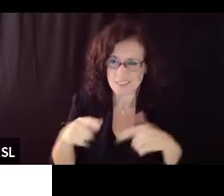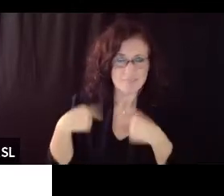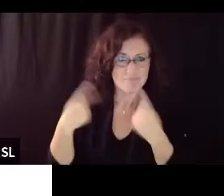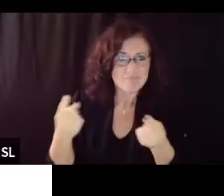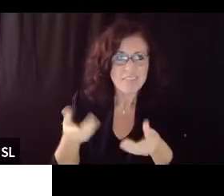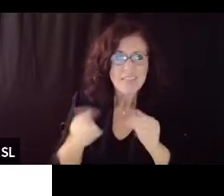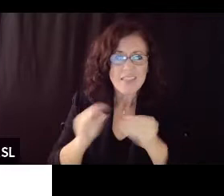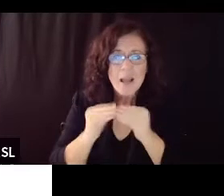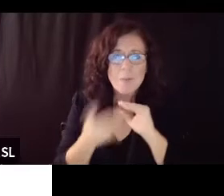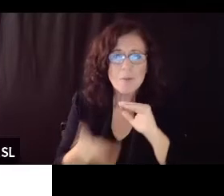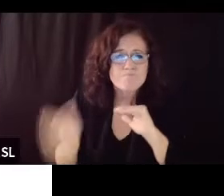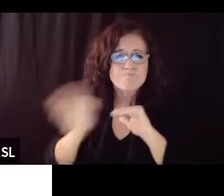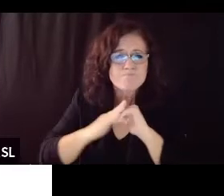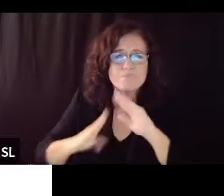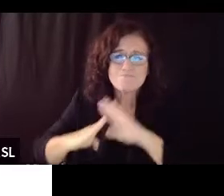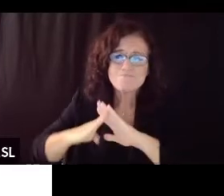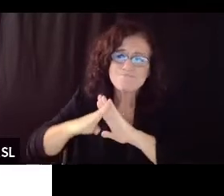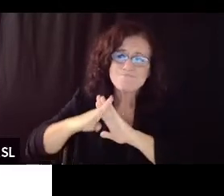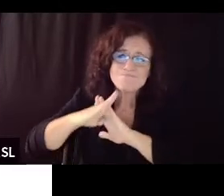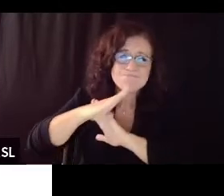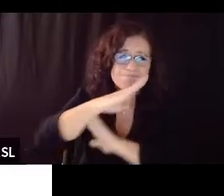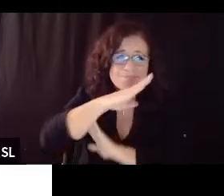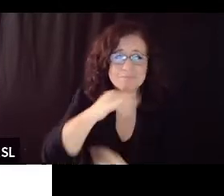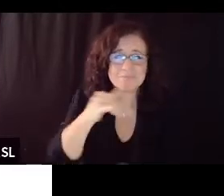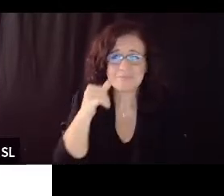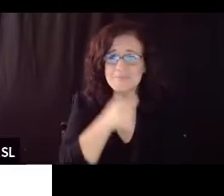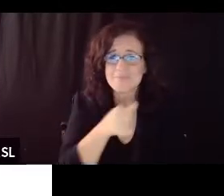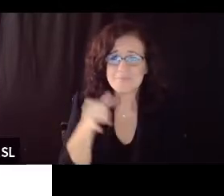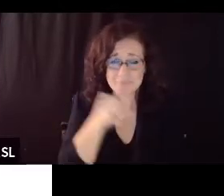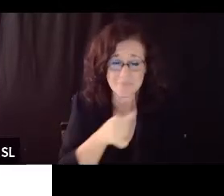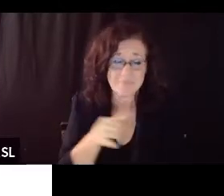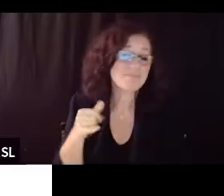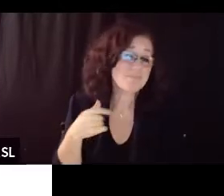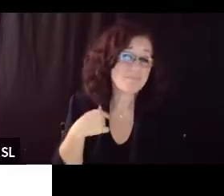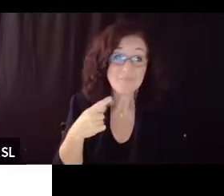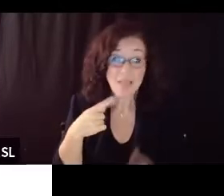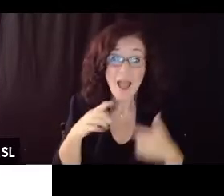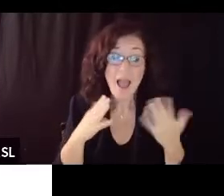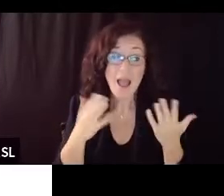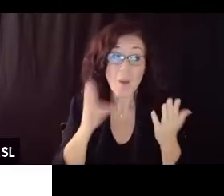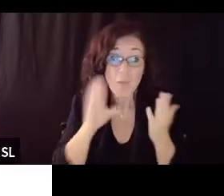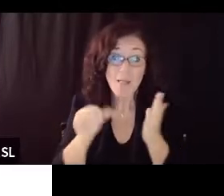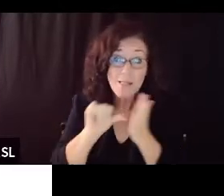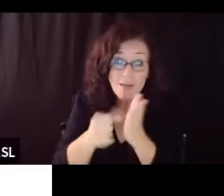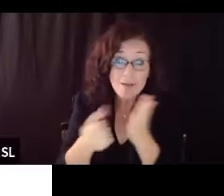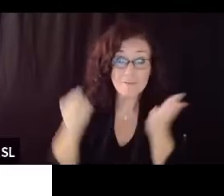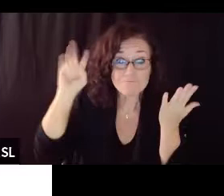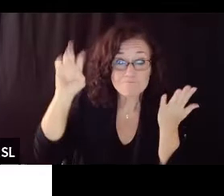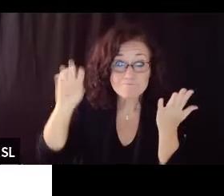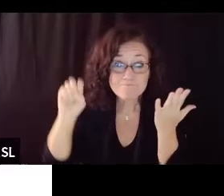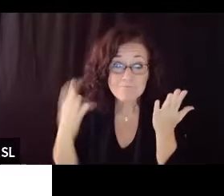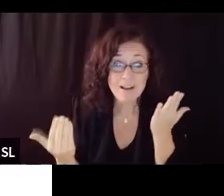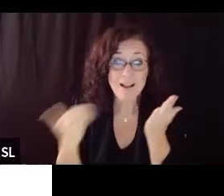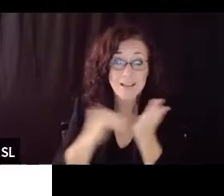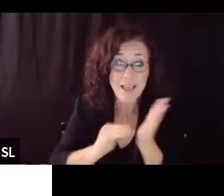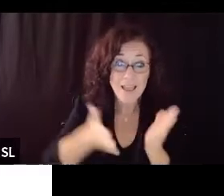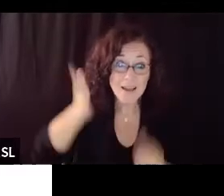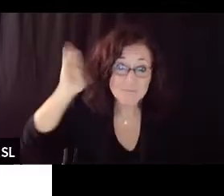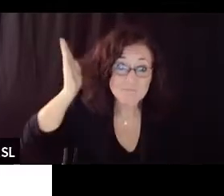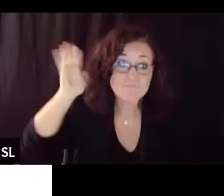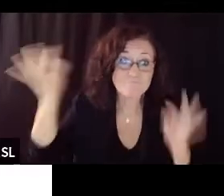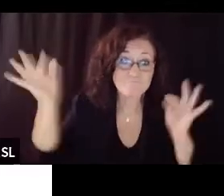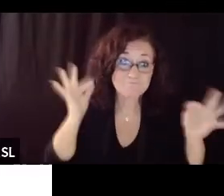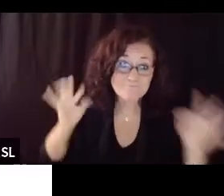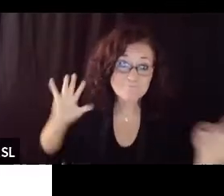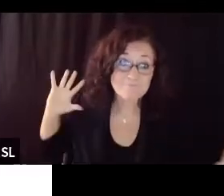in COVID-19 um I will not uh subject you to uh a long lecture on the history